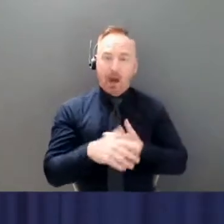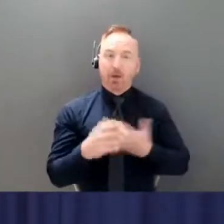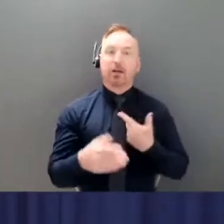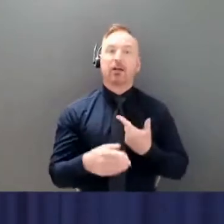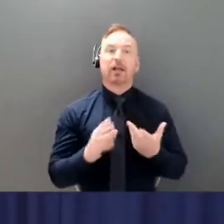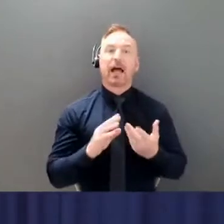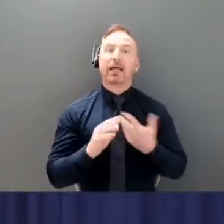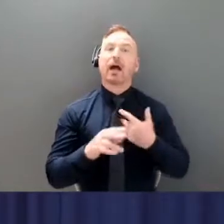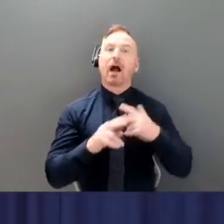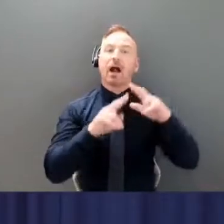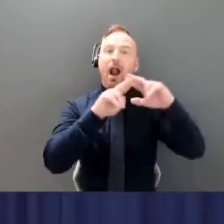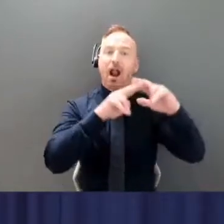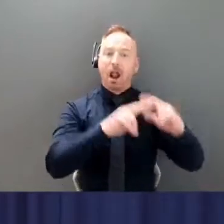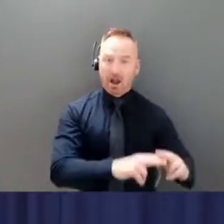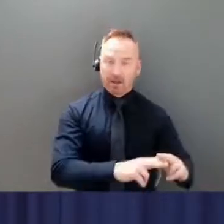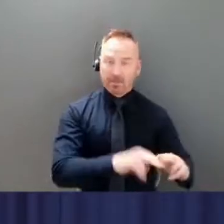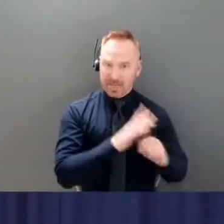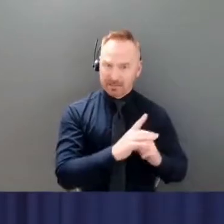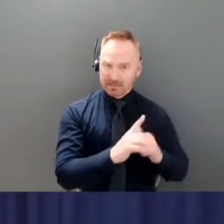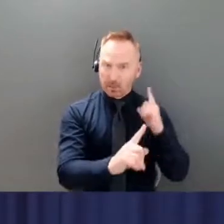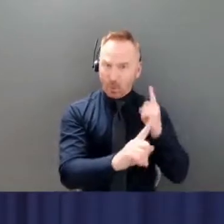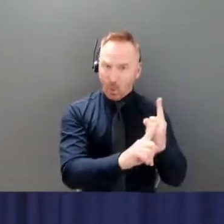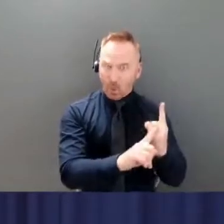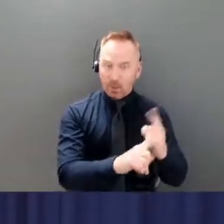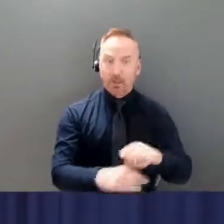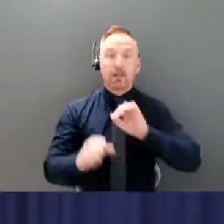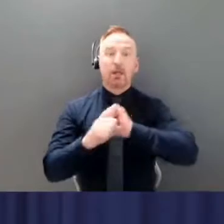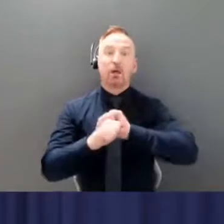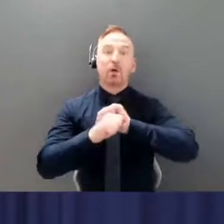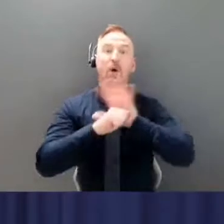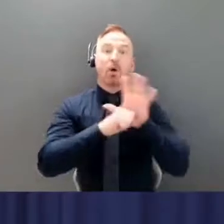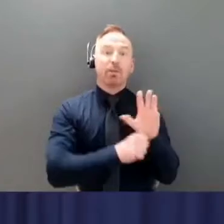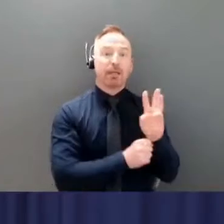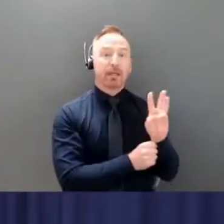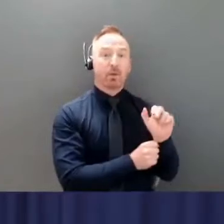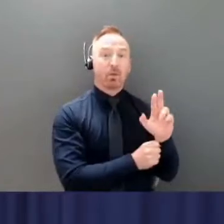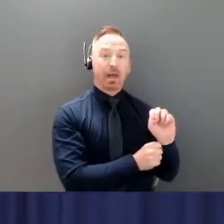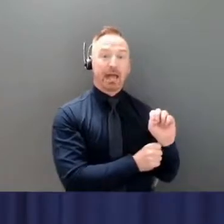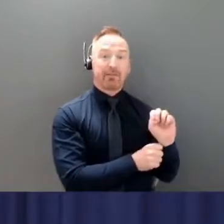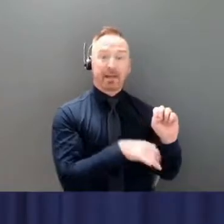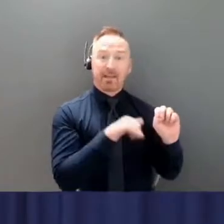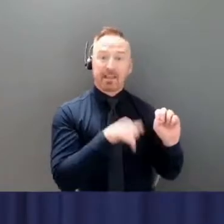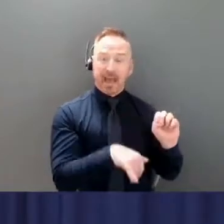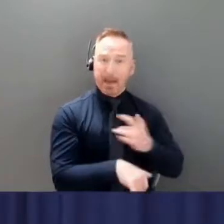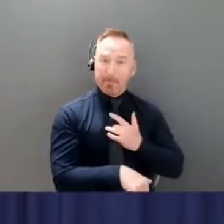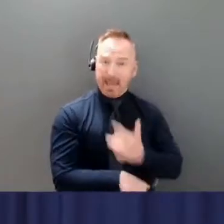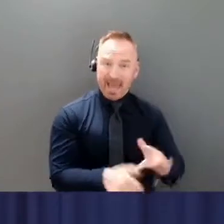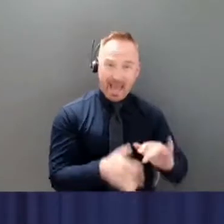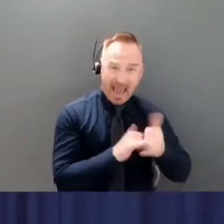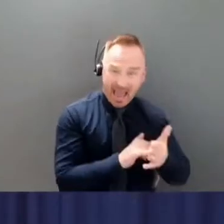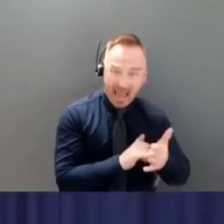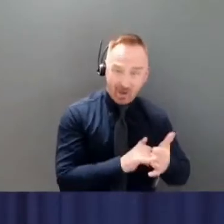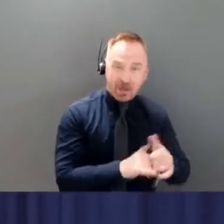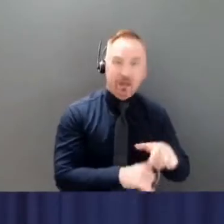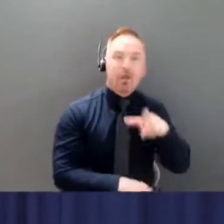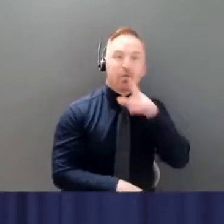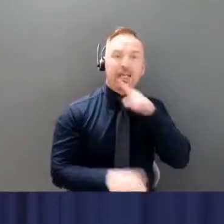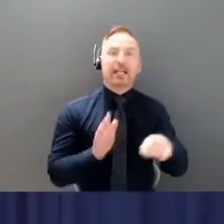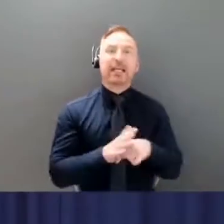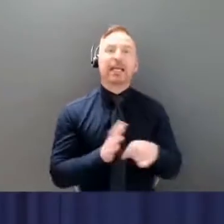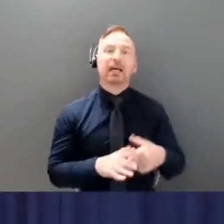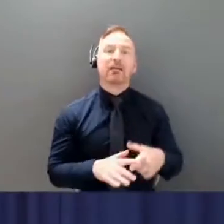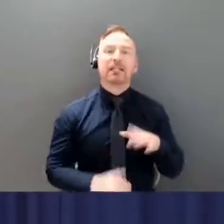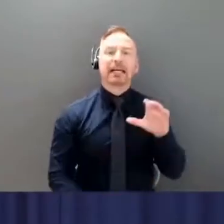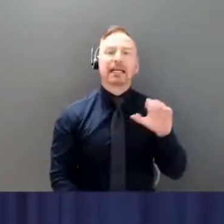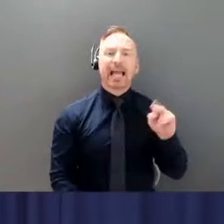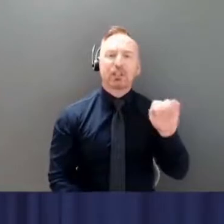We know that the primary way that COVID is spreading right now is through casual social gatherings. Last